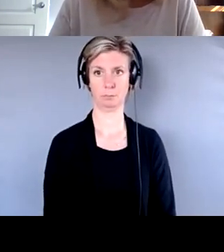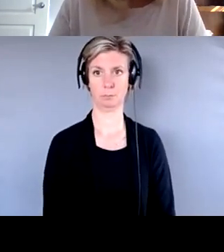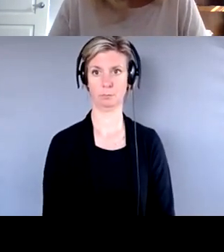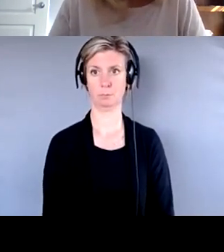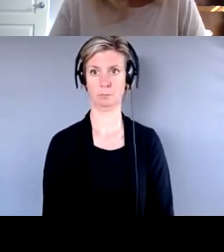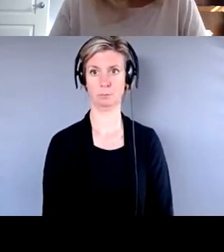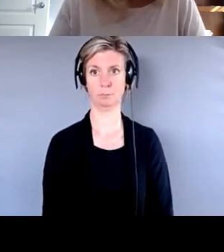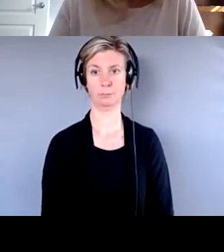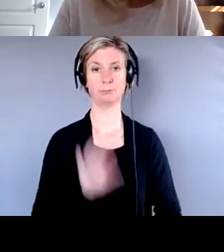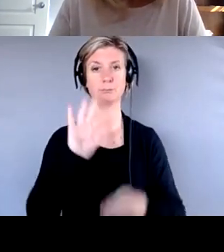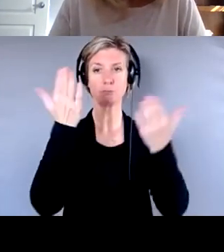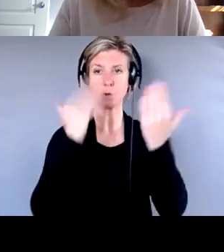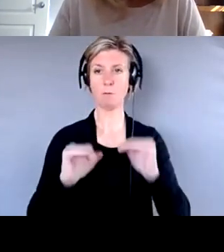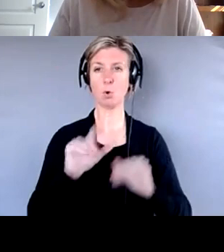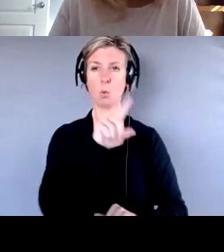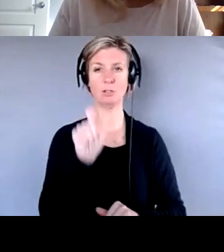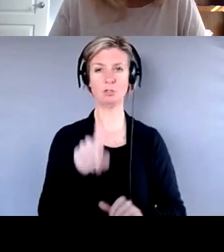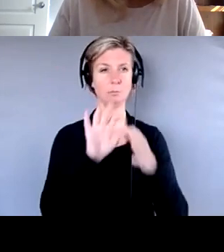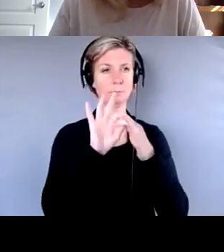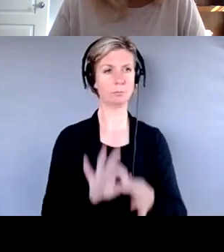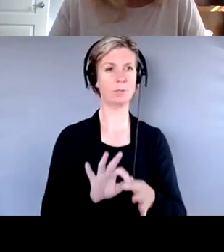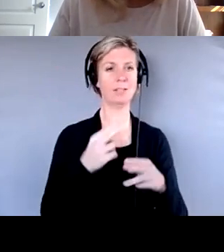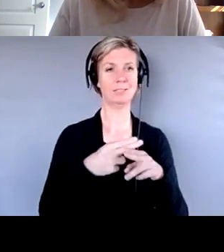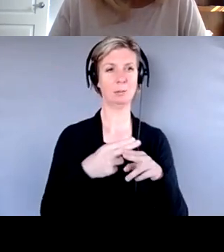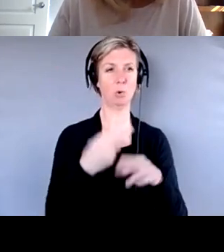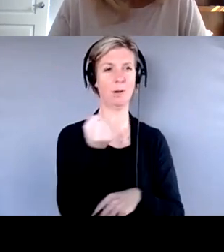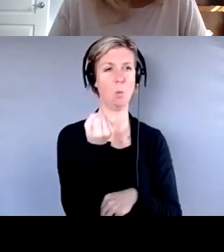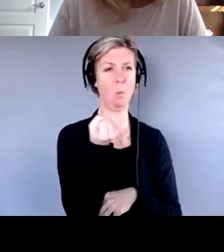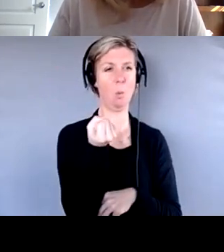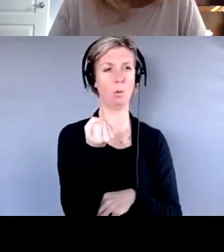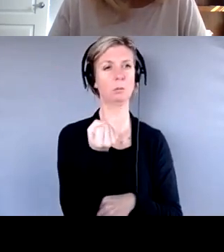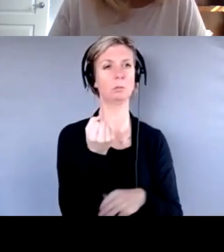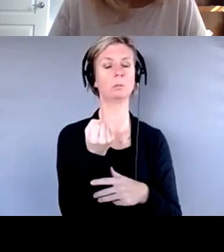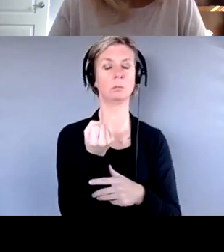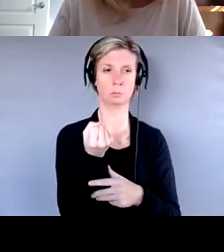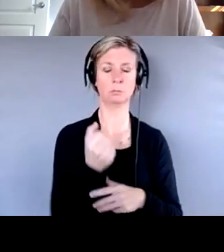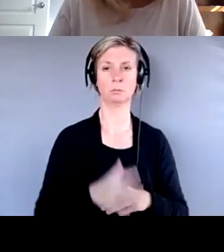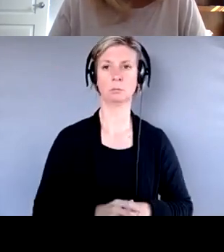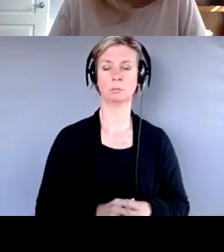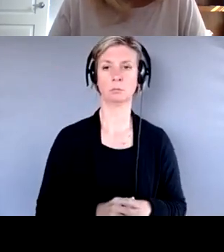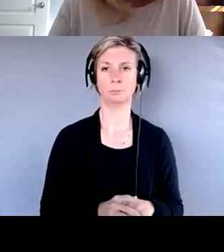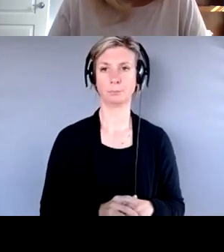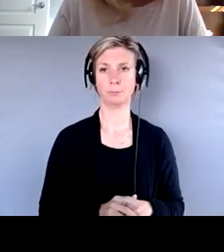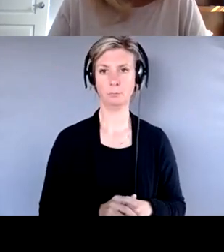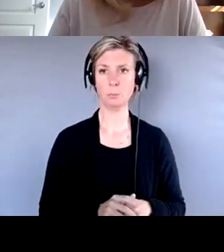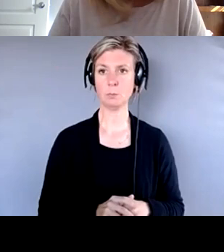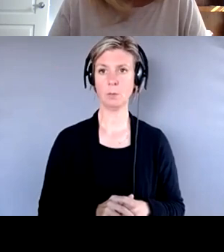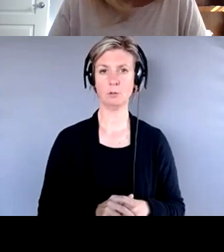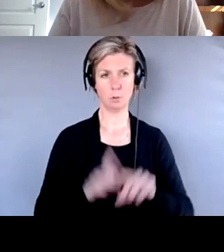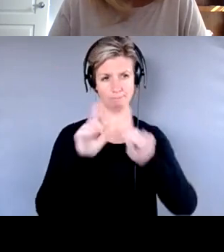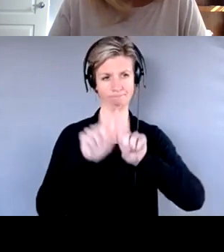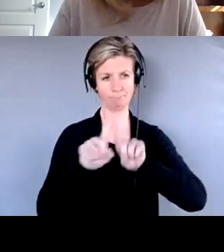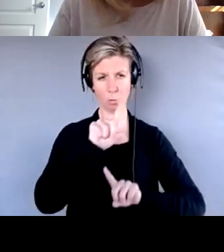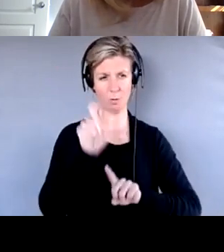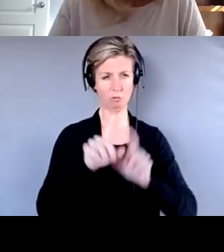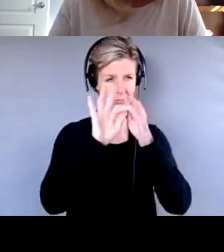About the, hold that we talked about putting the holds on the account. And there's a few questions that have come through to ask about, um, can the